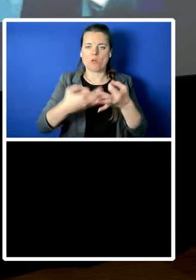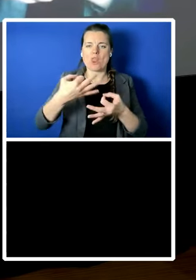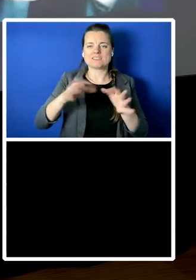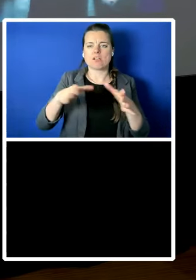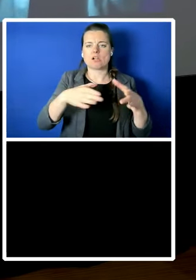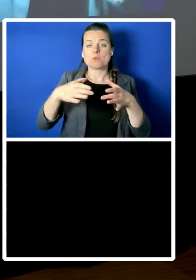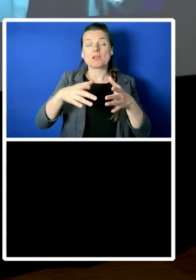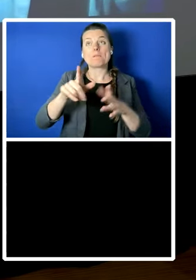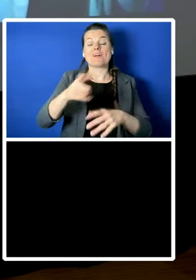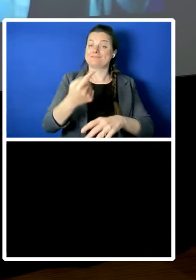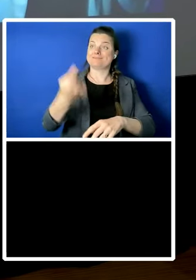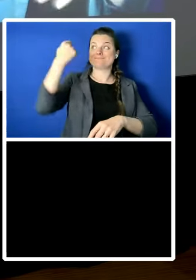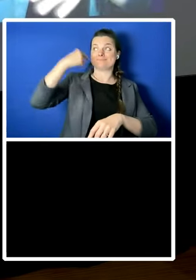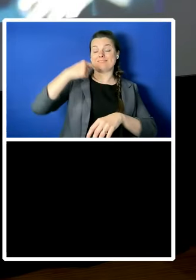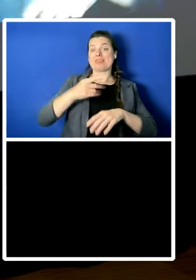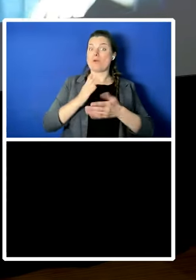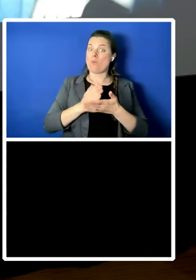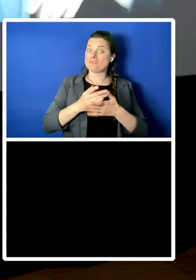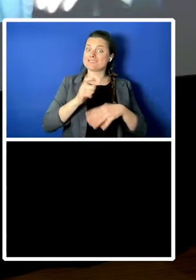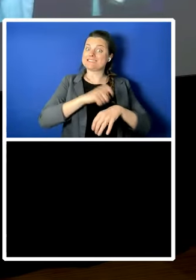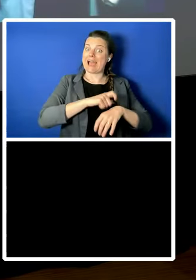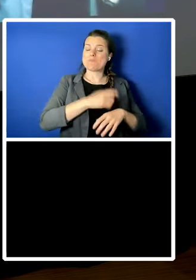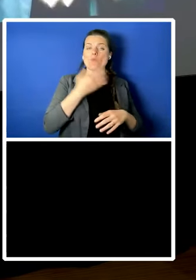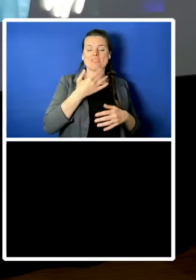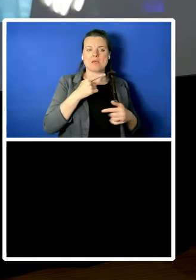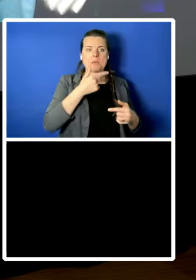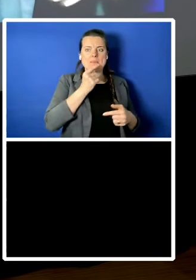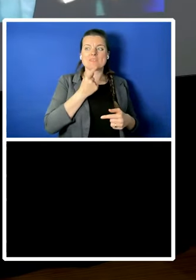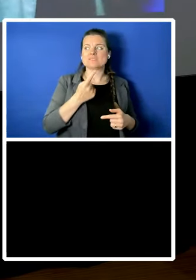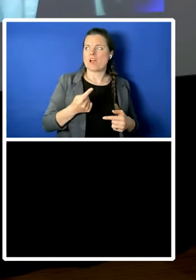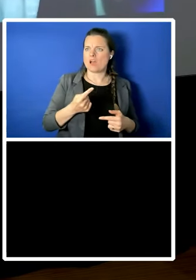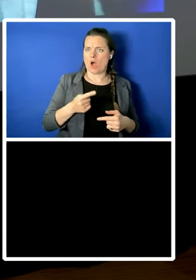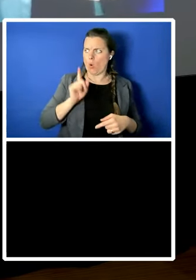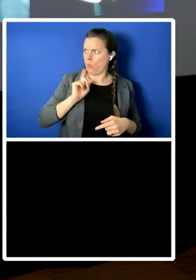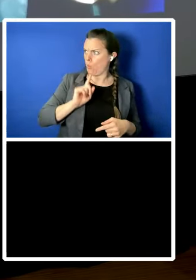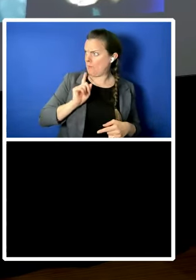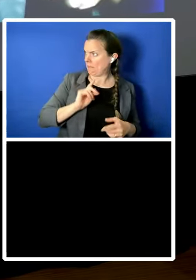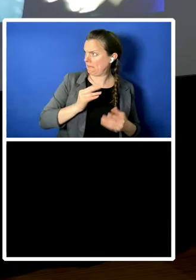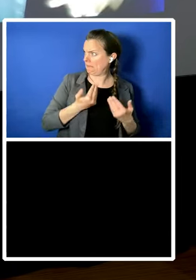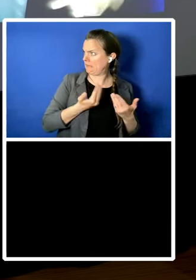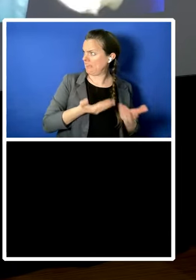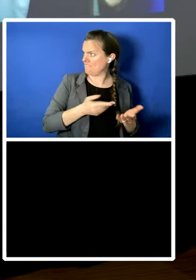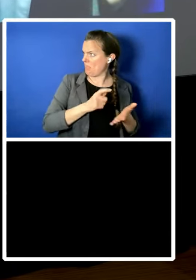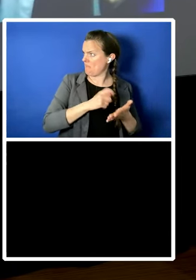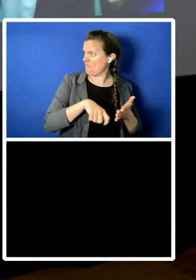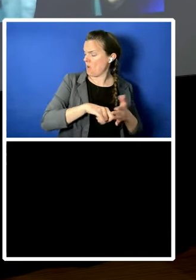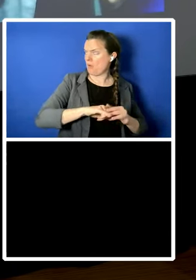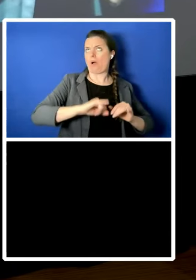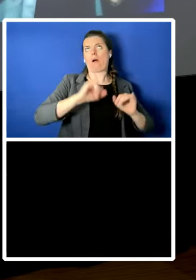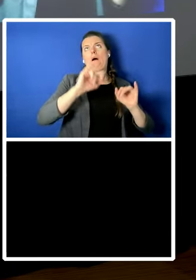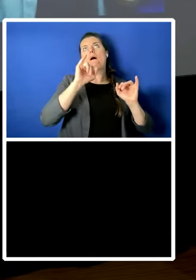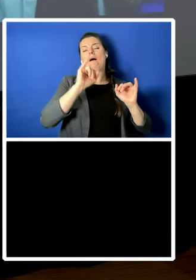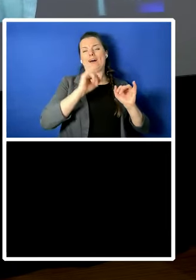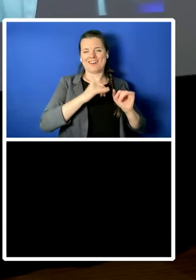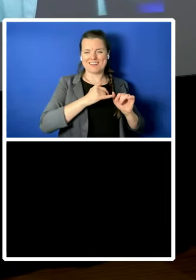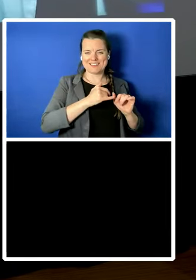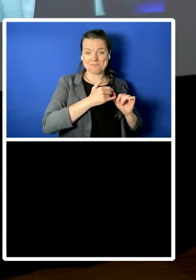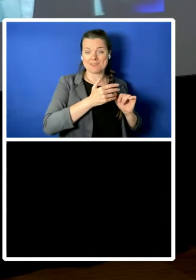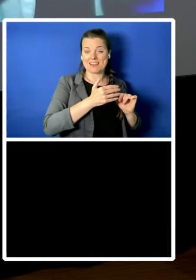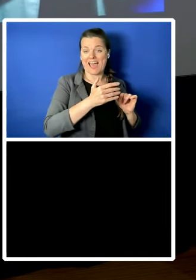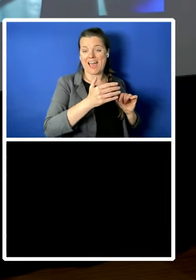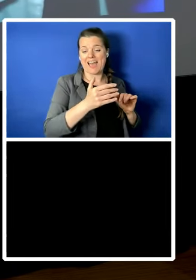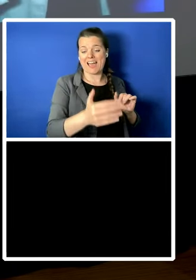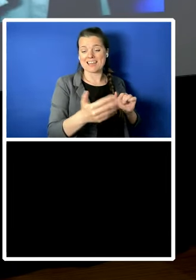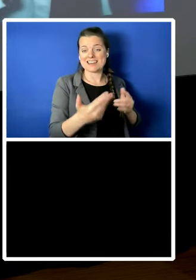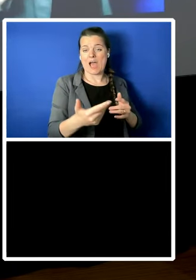that women should have the vote and um and now some people would be totally horrified by your question you know some of